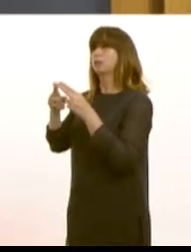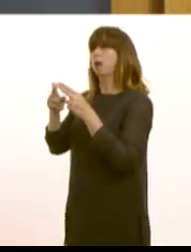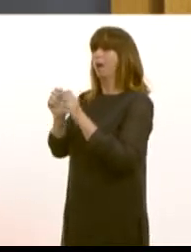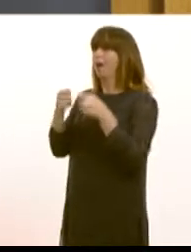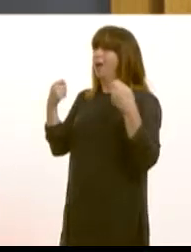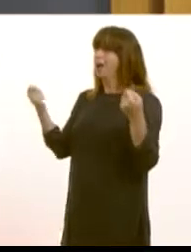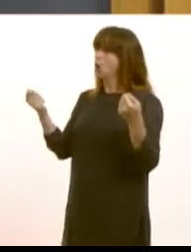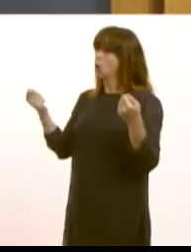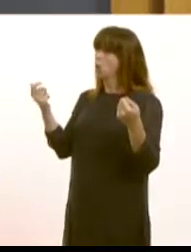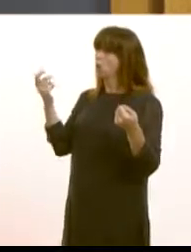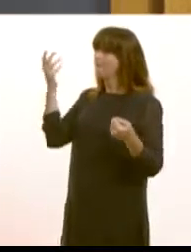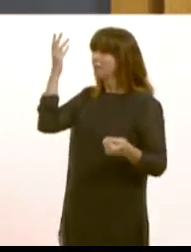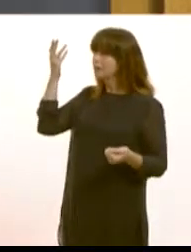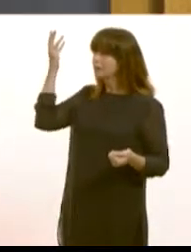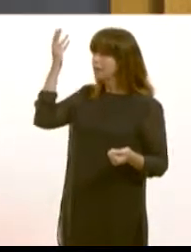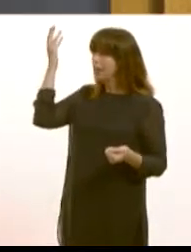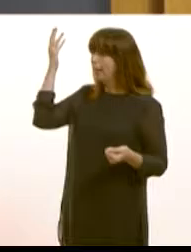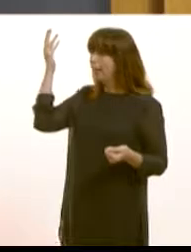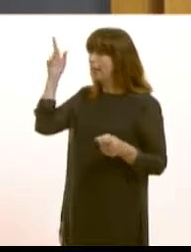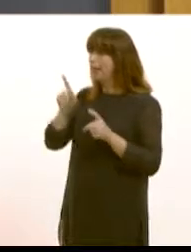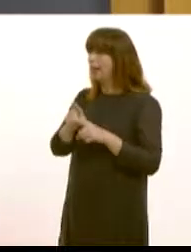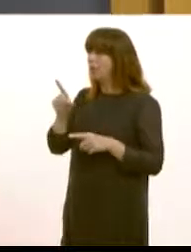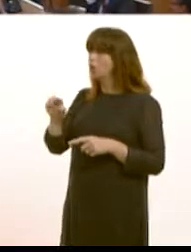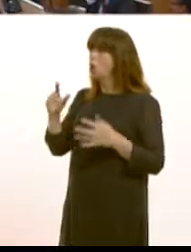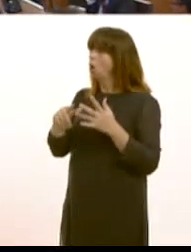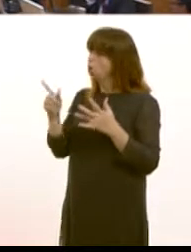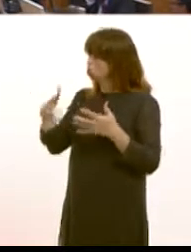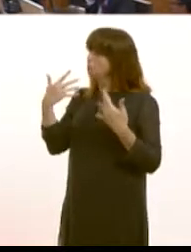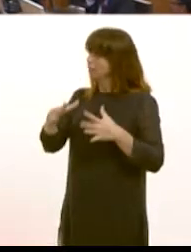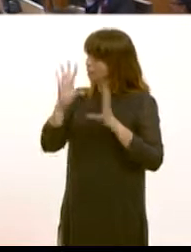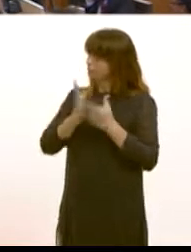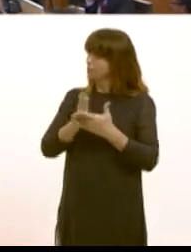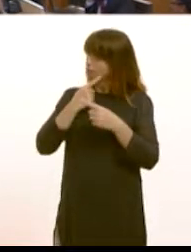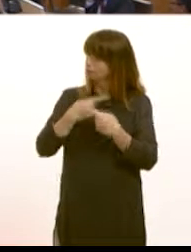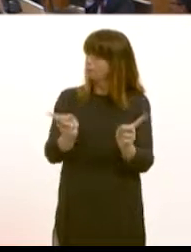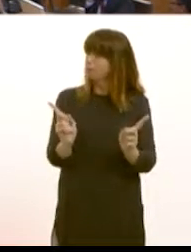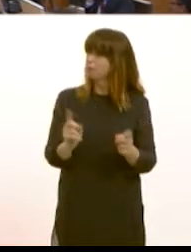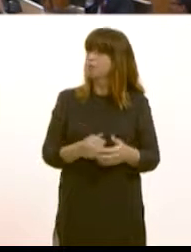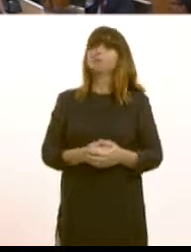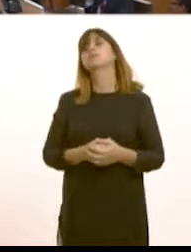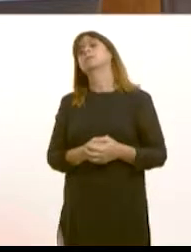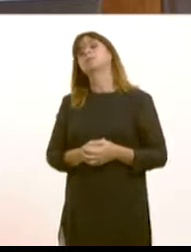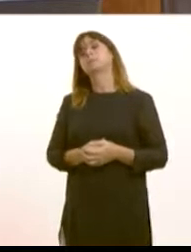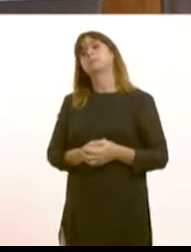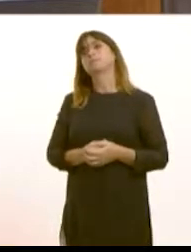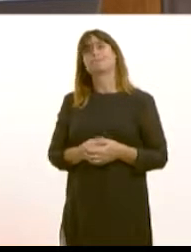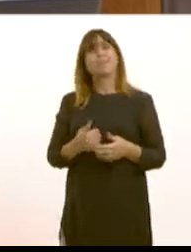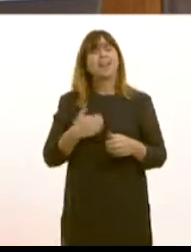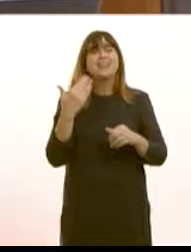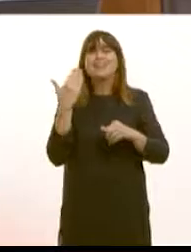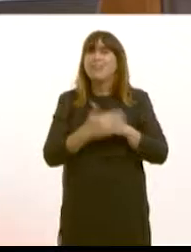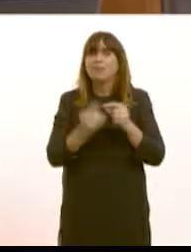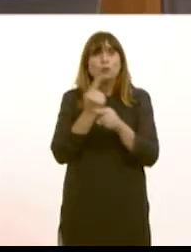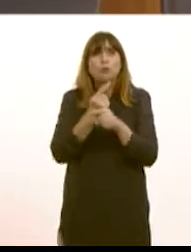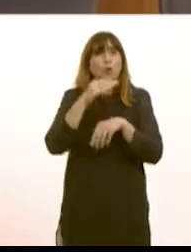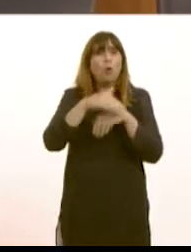living in a land of fantasy and do you stand by your comments on the matter made in this chamber? No, because I never make comments